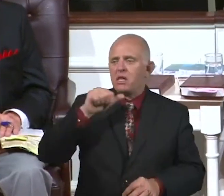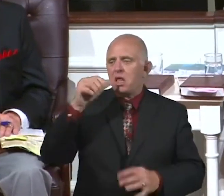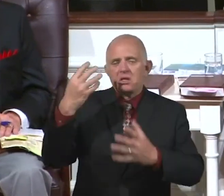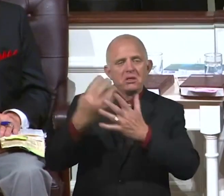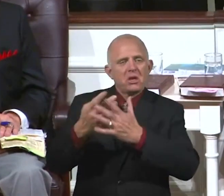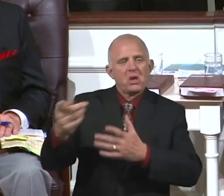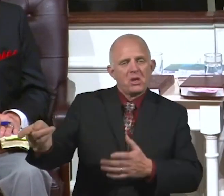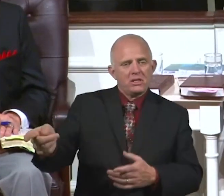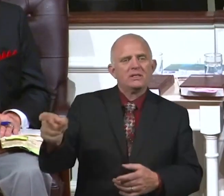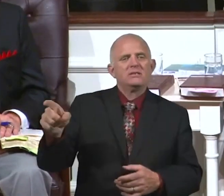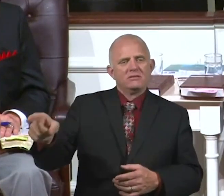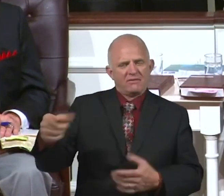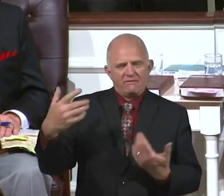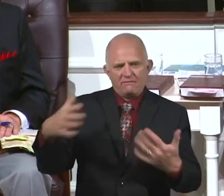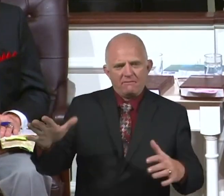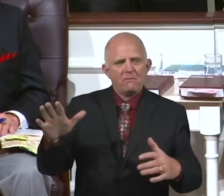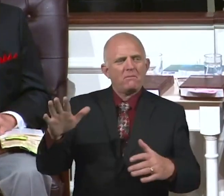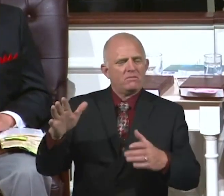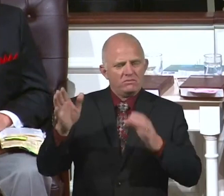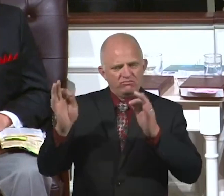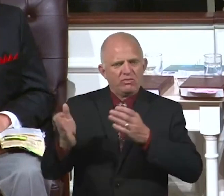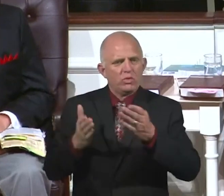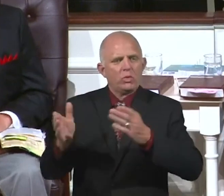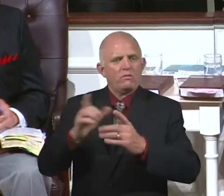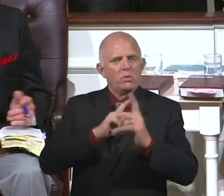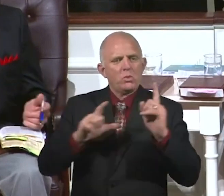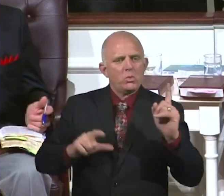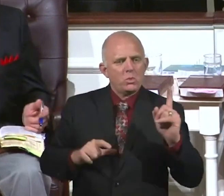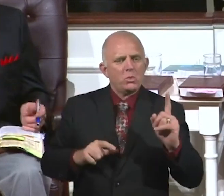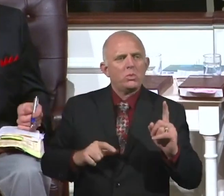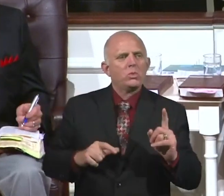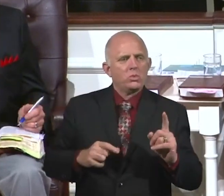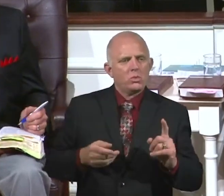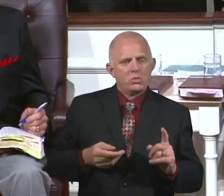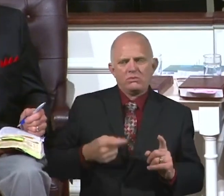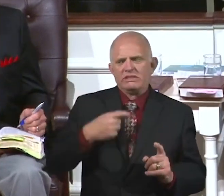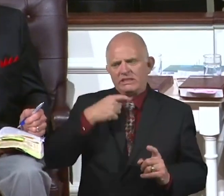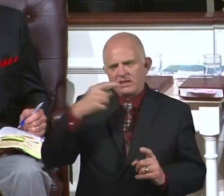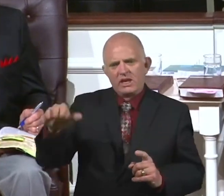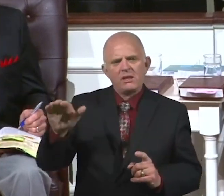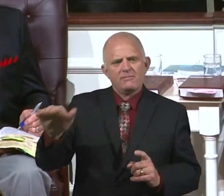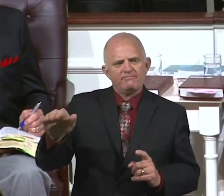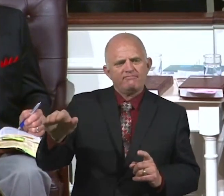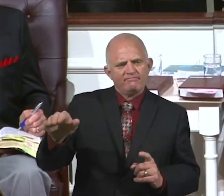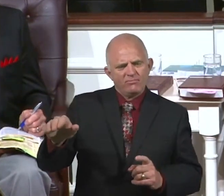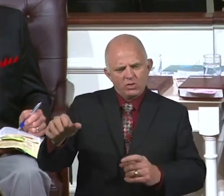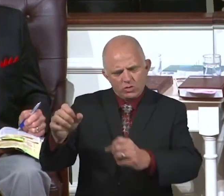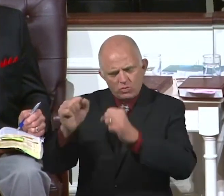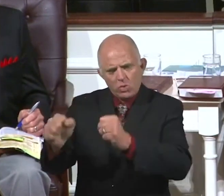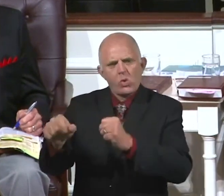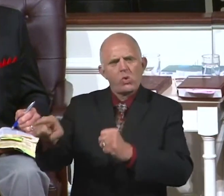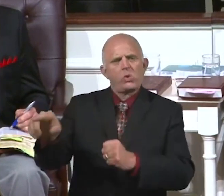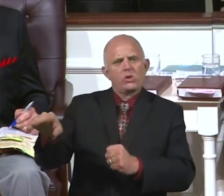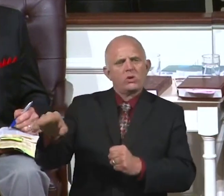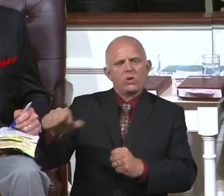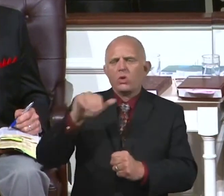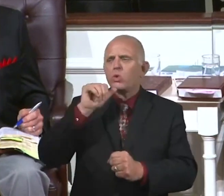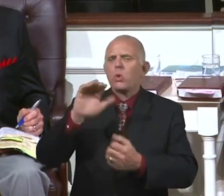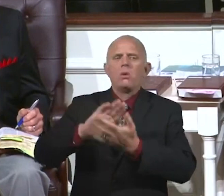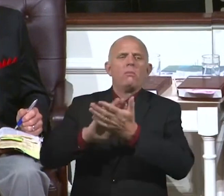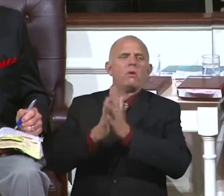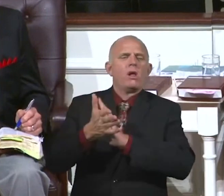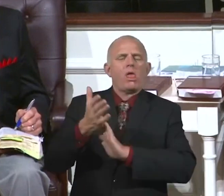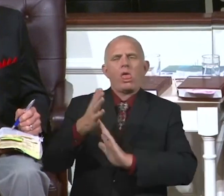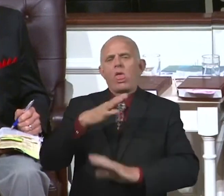the Lord and he tells him, Timothy, be strong. Don't get weakened. But get strong in the grace of